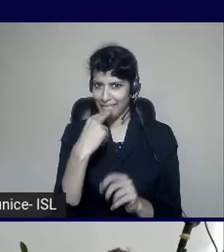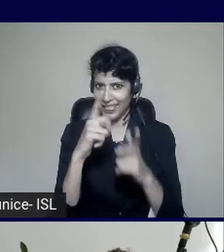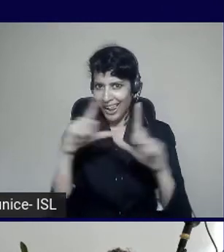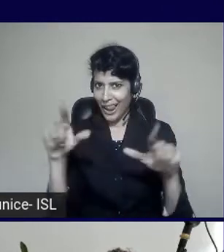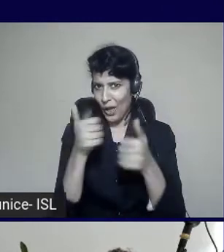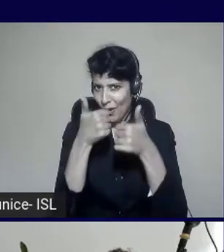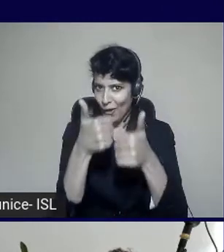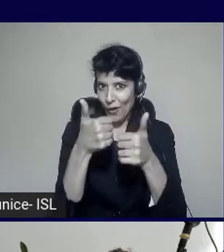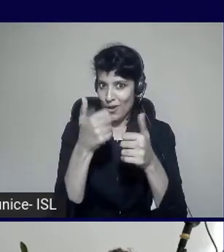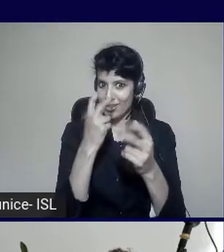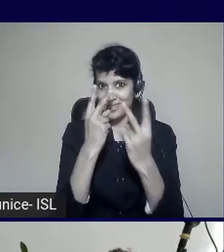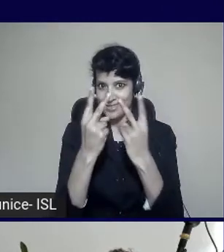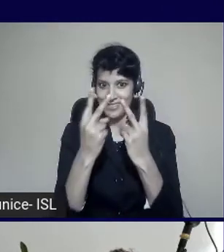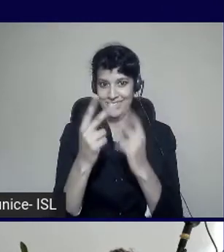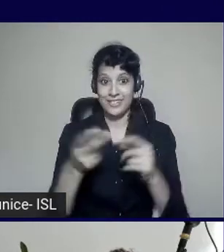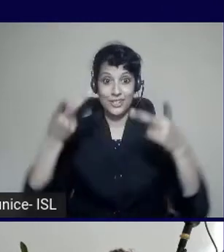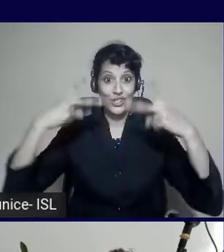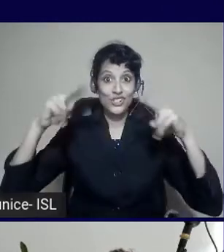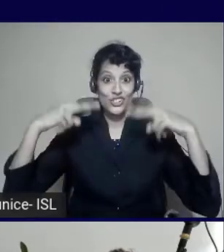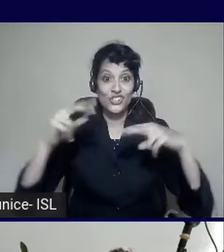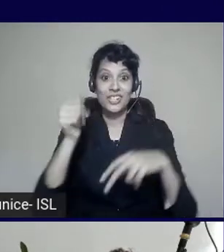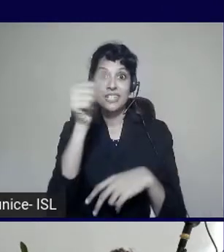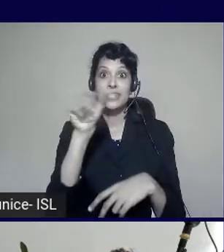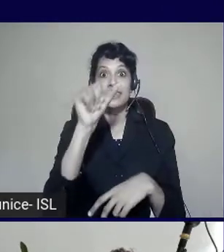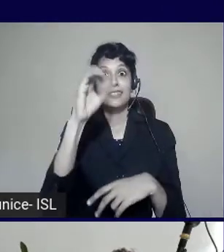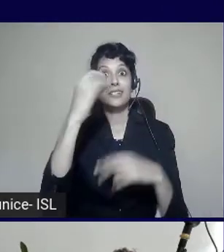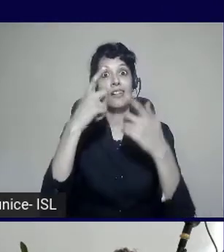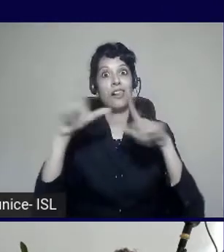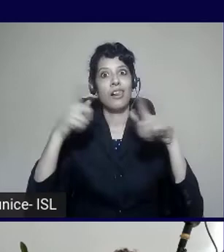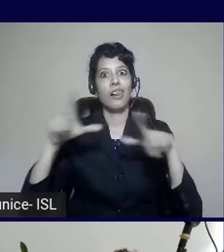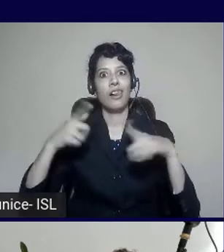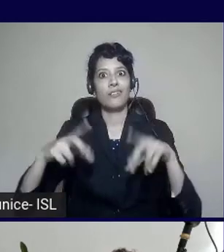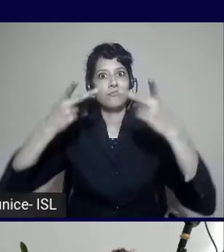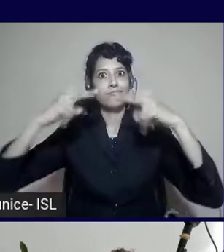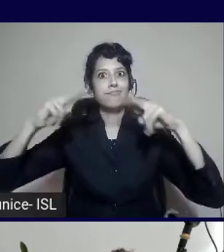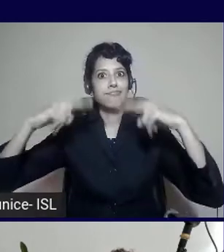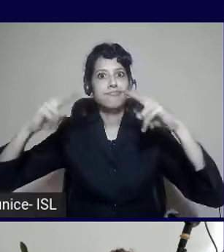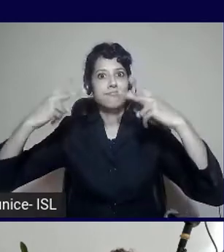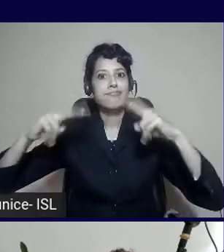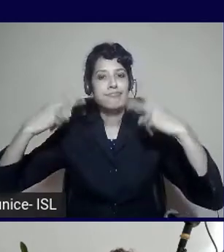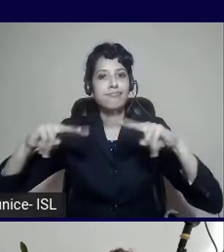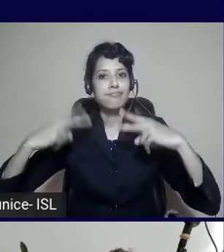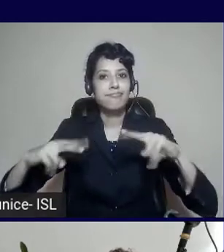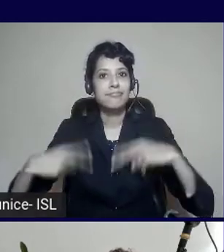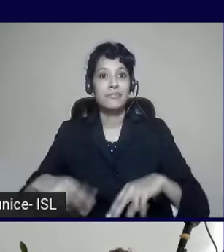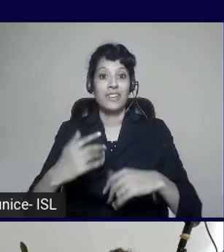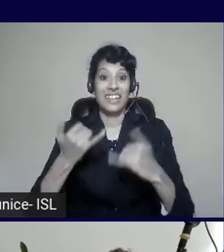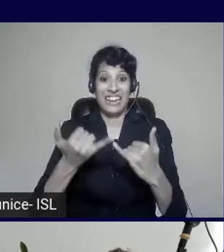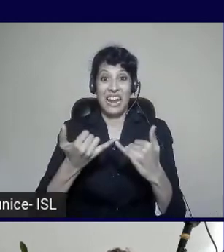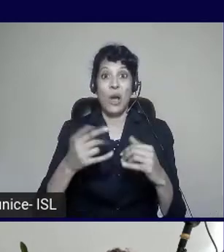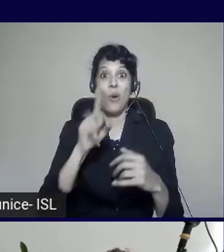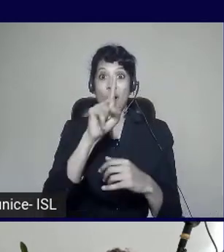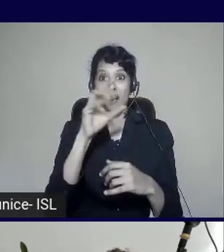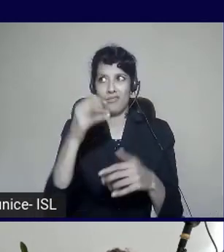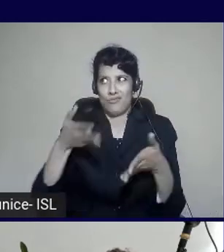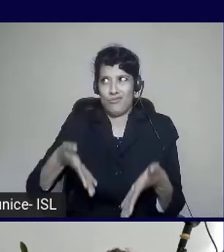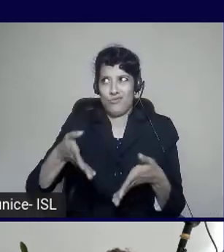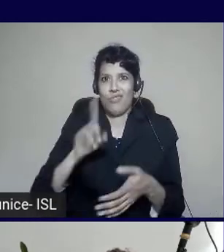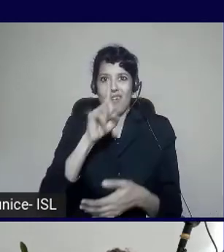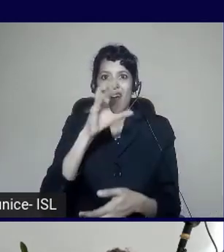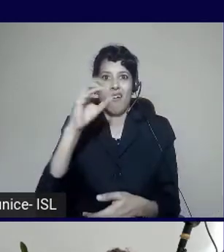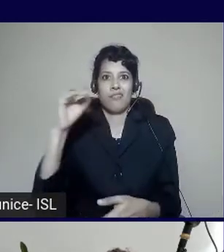We're going to translate to 60 different languages, but there's more. We've just updated to 100 different languages. You've got pronunciation,